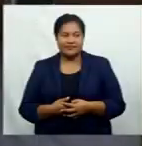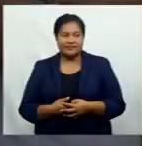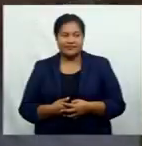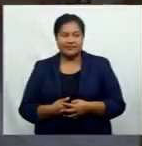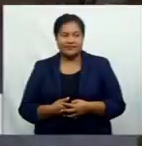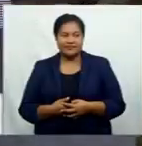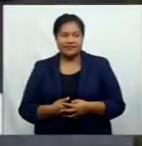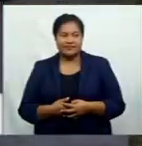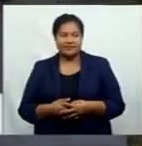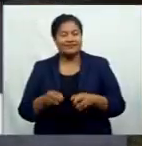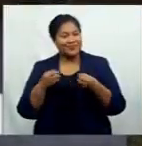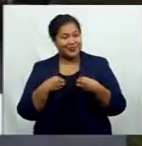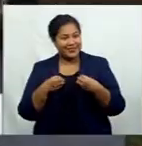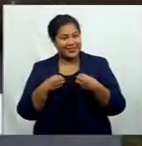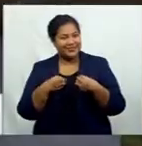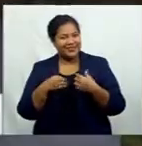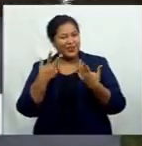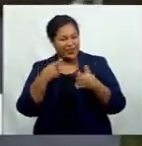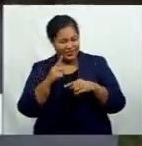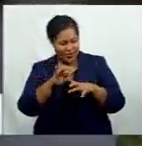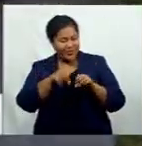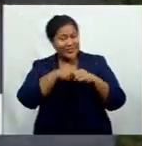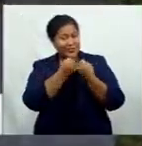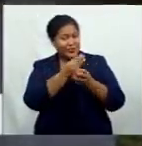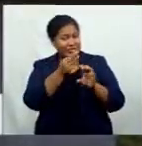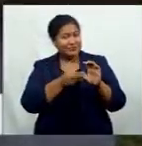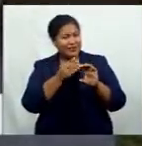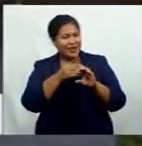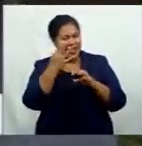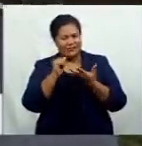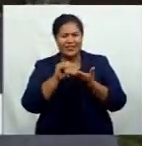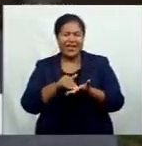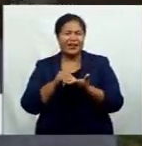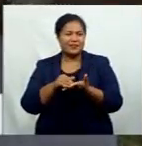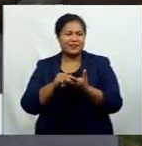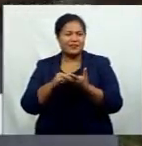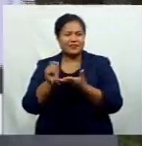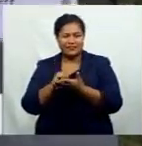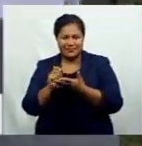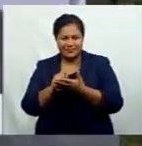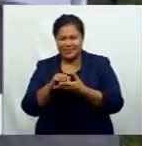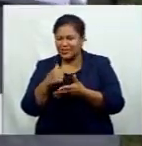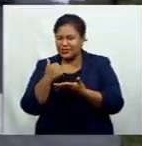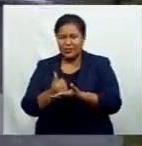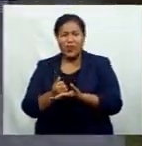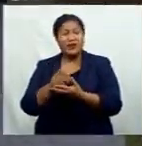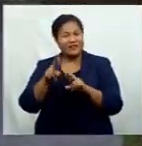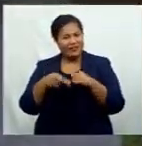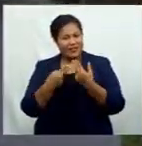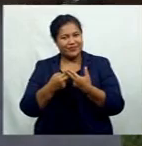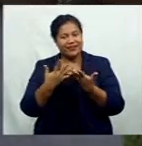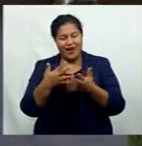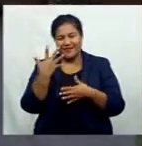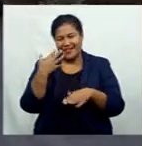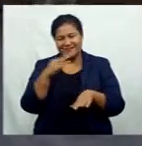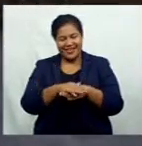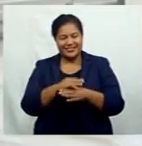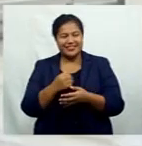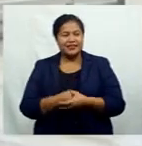The business, which runs off social media, has been helping Raj sustain her family needs for about five months.